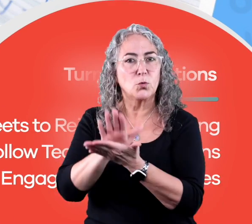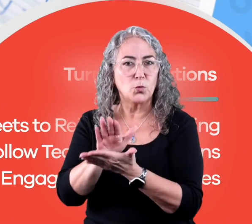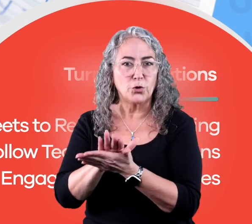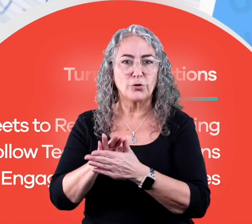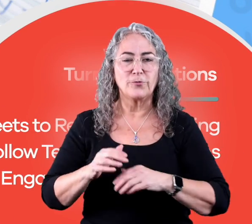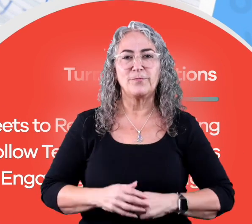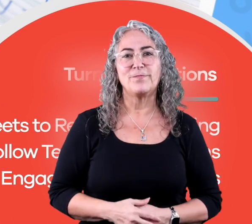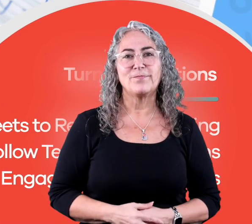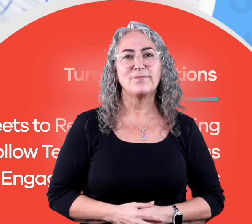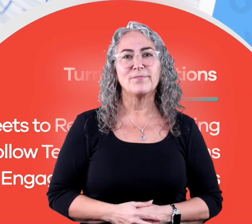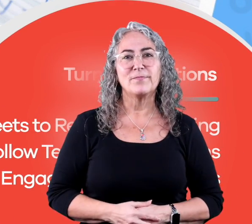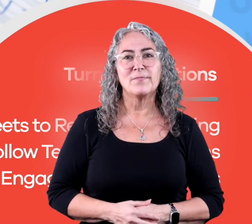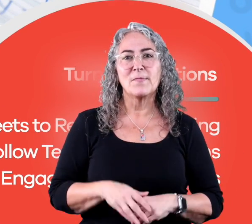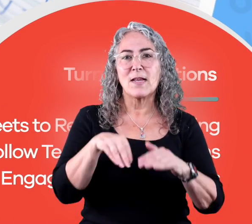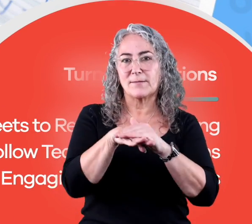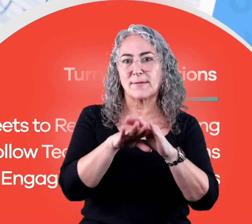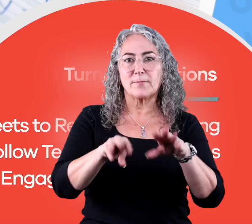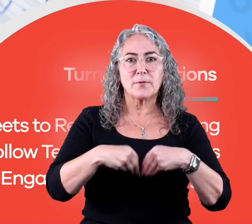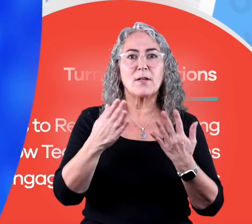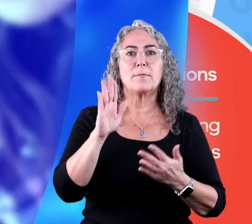and homeschoolers.